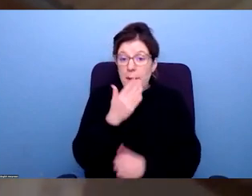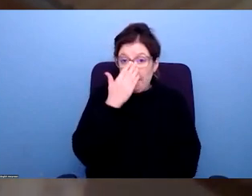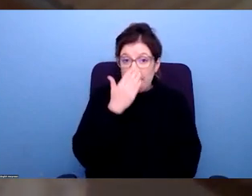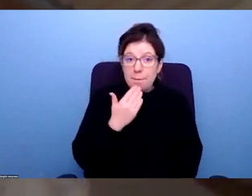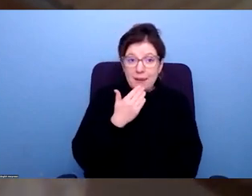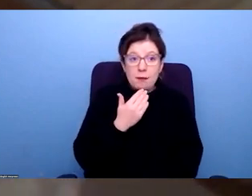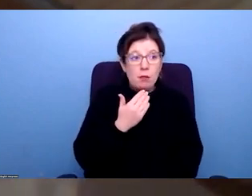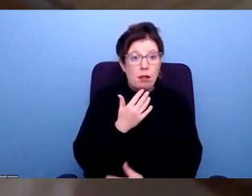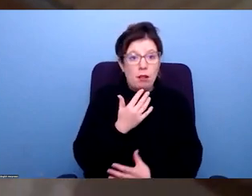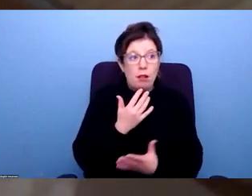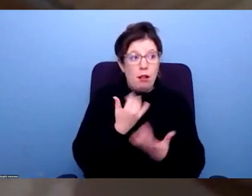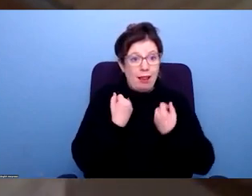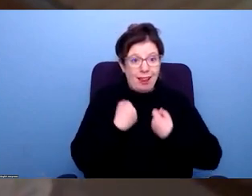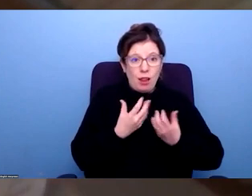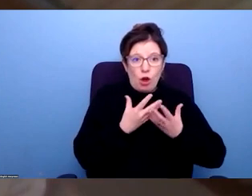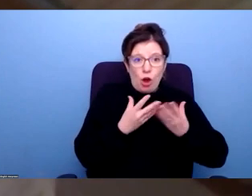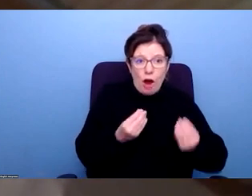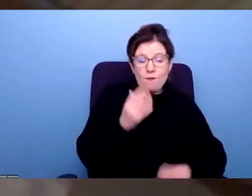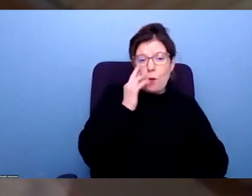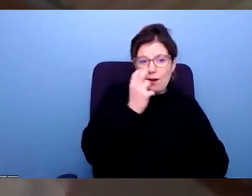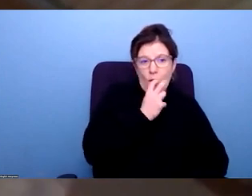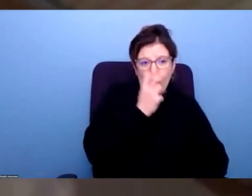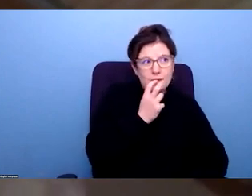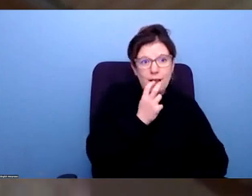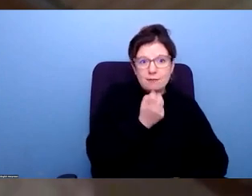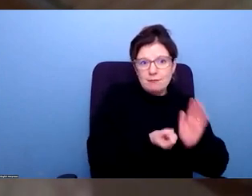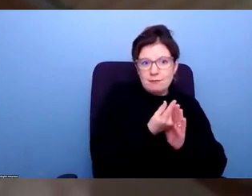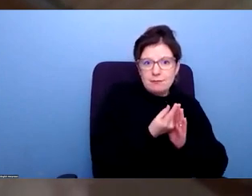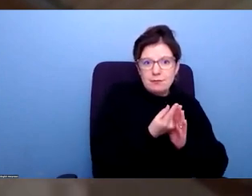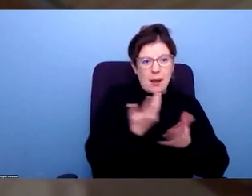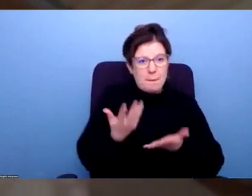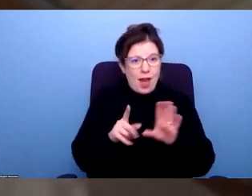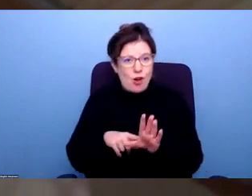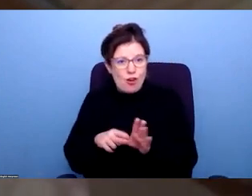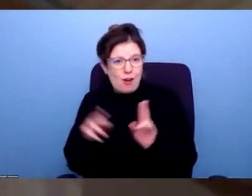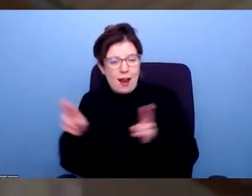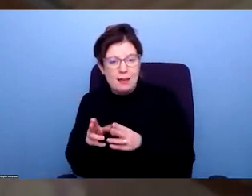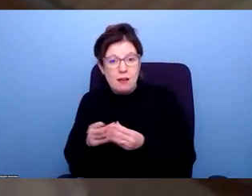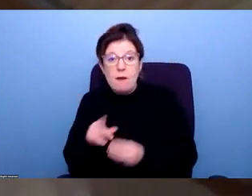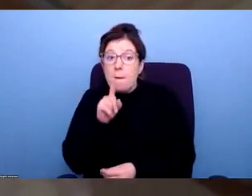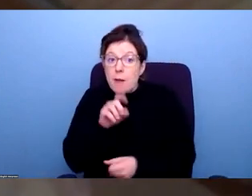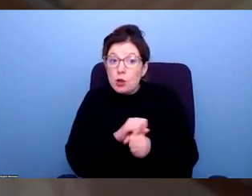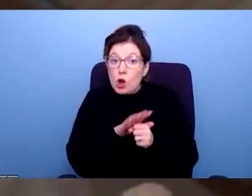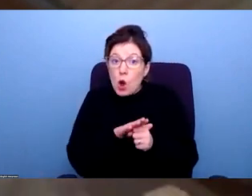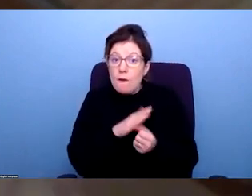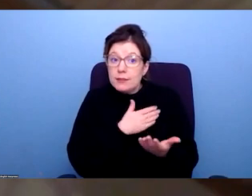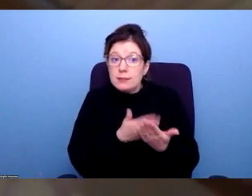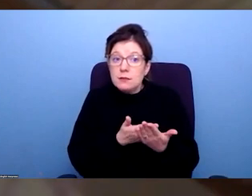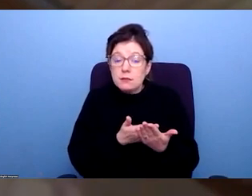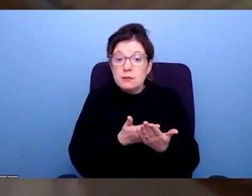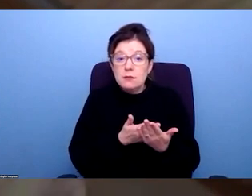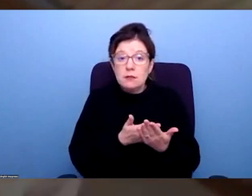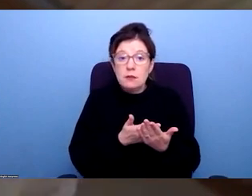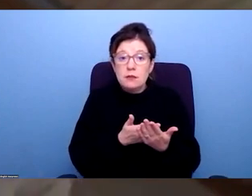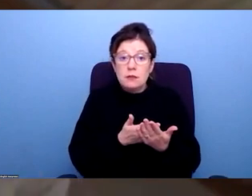to be off work due to ill health where they're older than where they're younger. But having said that, in the pandemic, have, you we have looked at this, there's been